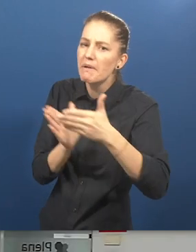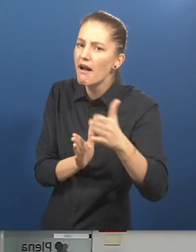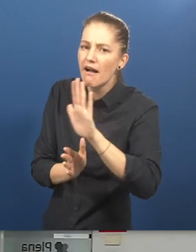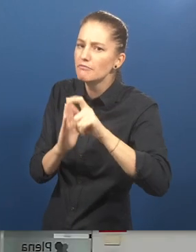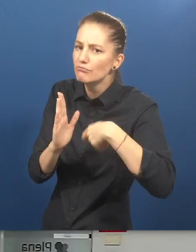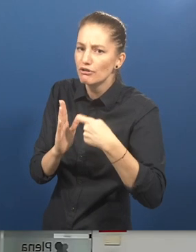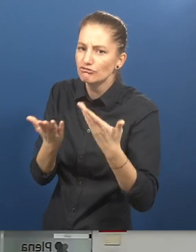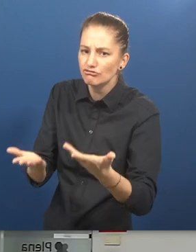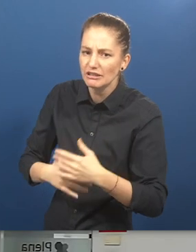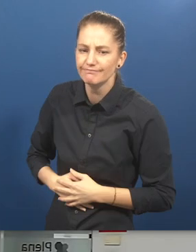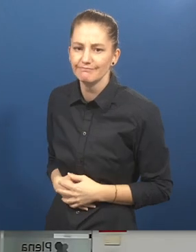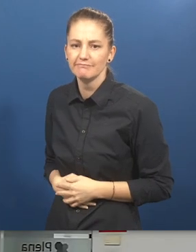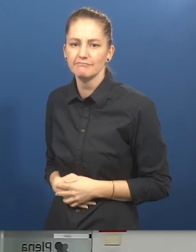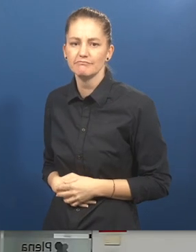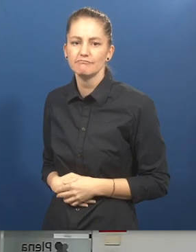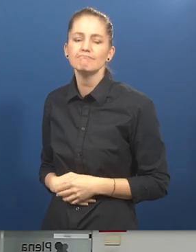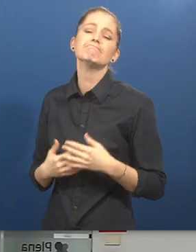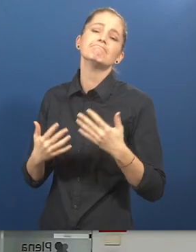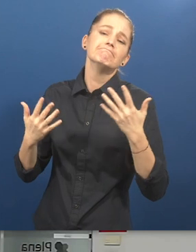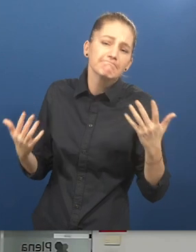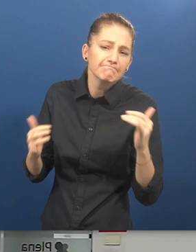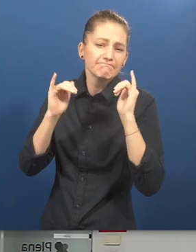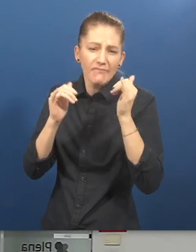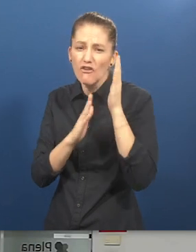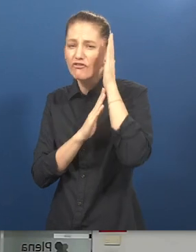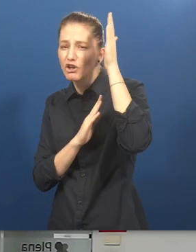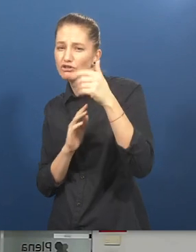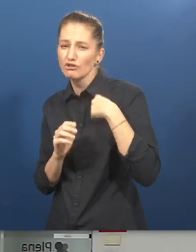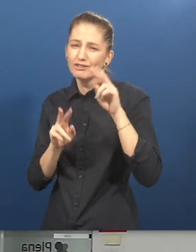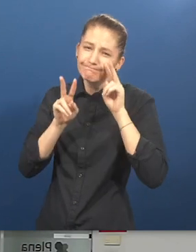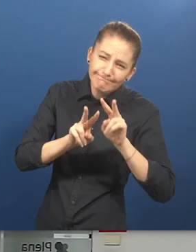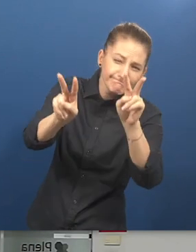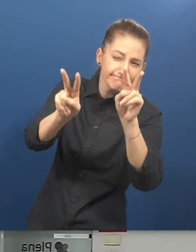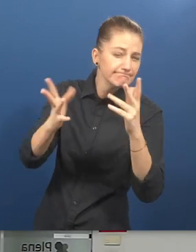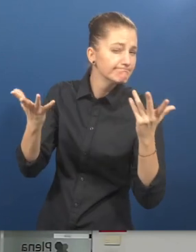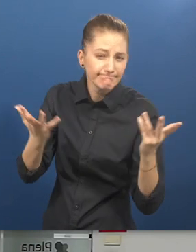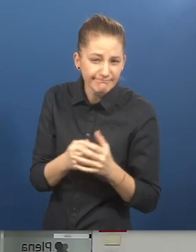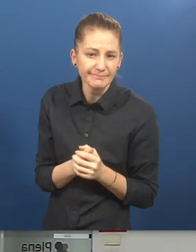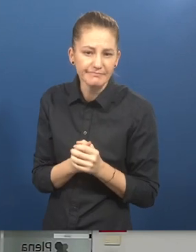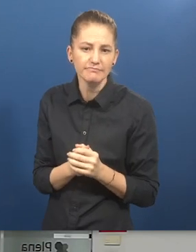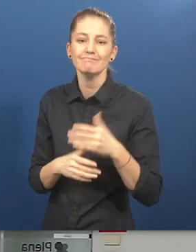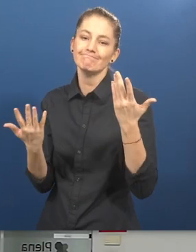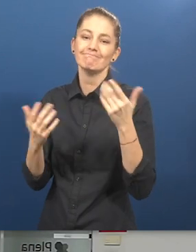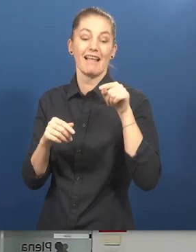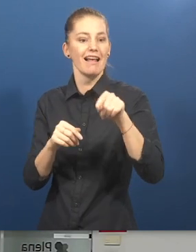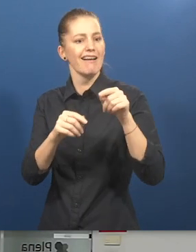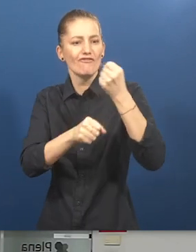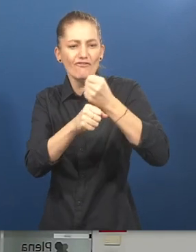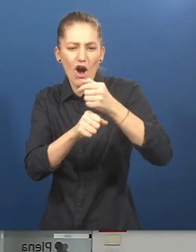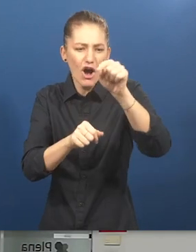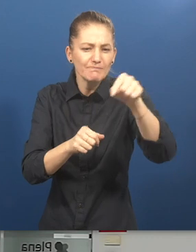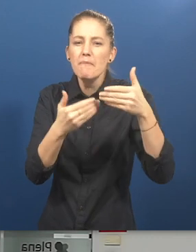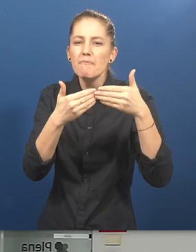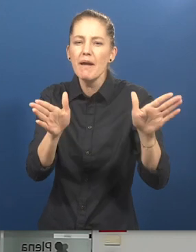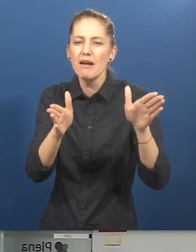Finally, the future perspective of this project is to be able to incorporate these specific calls at all levels of the Spanish